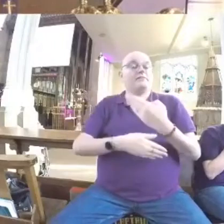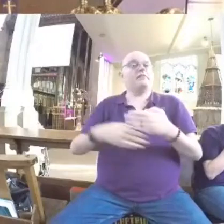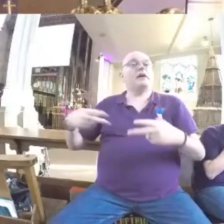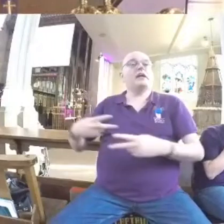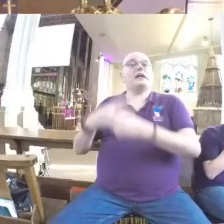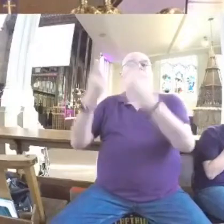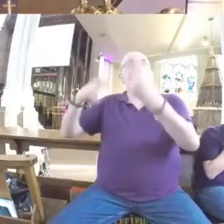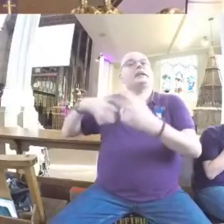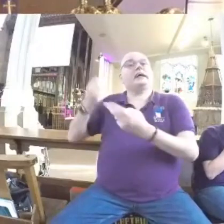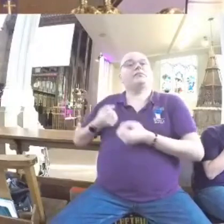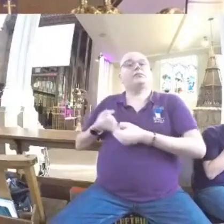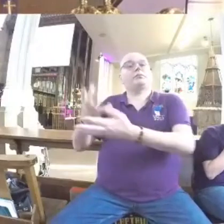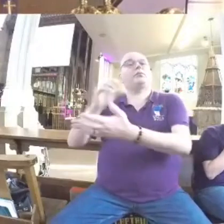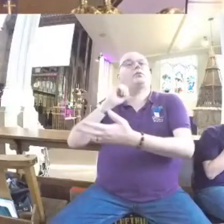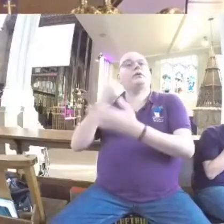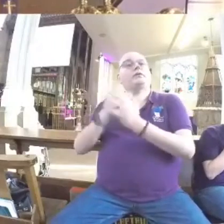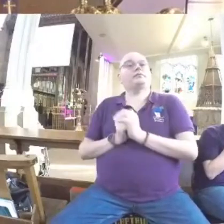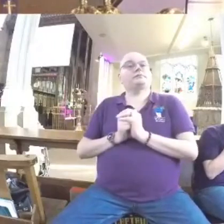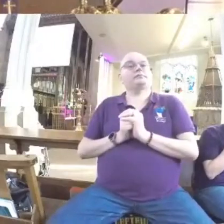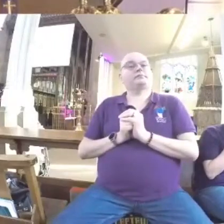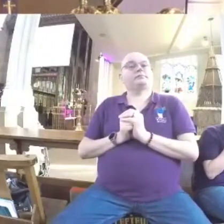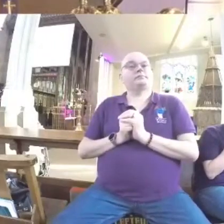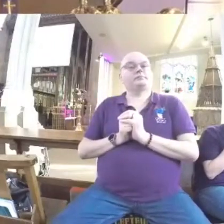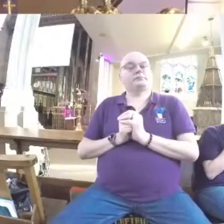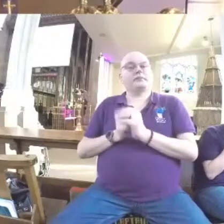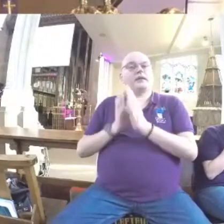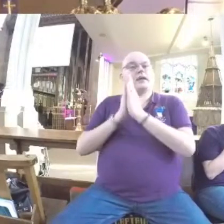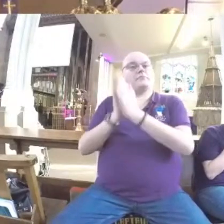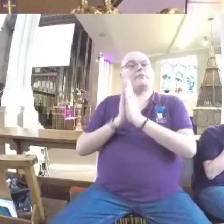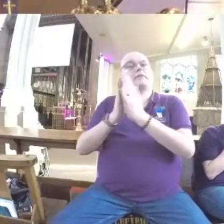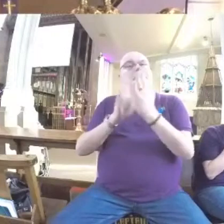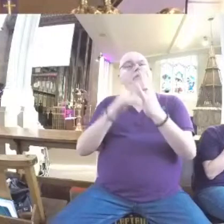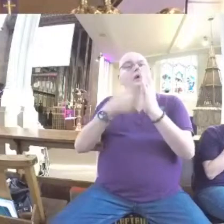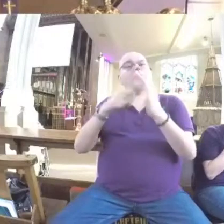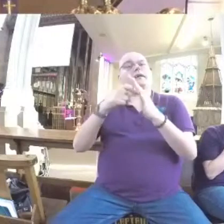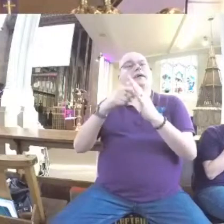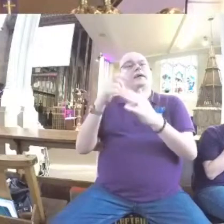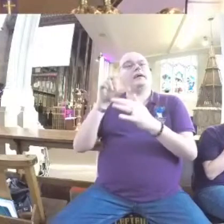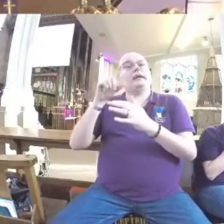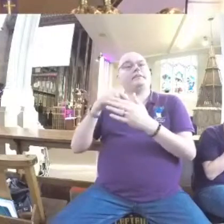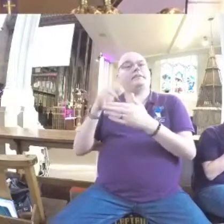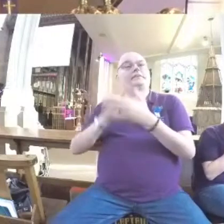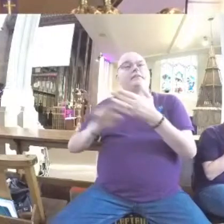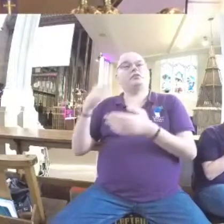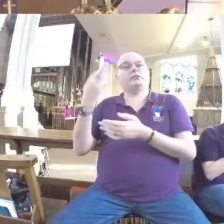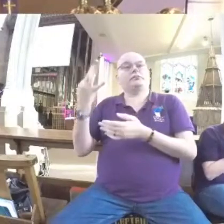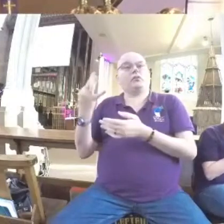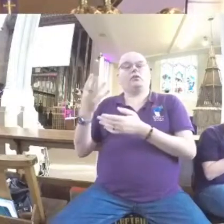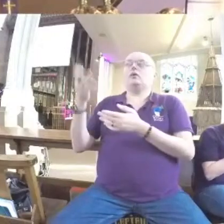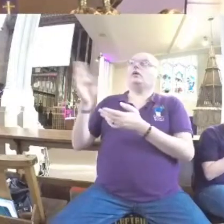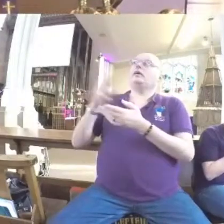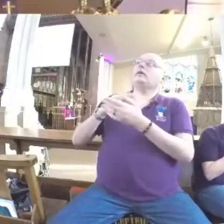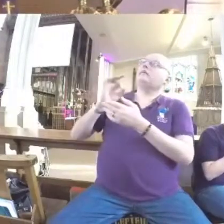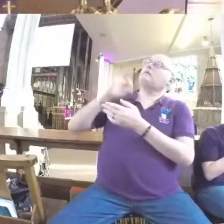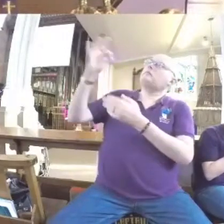will have light of life. There are promises about answering in prayer in Mark 11, 24. Therefore, I tell you, whatever you ask for in